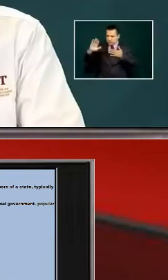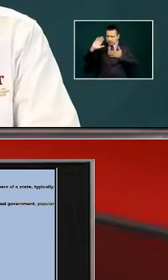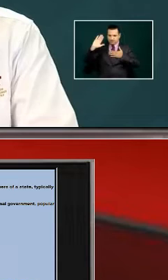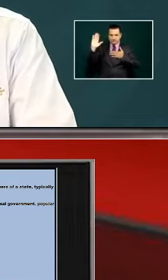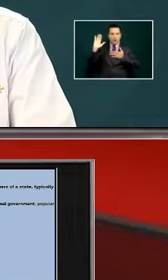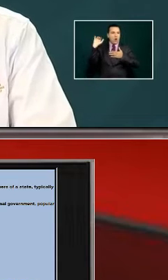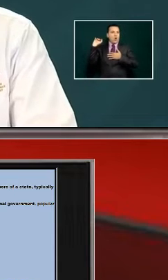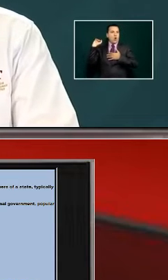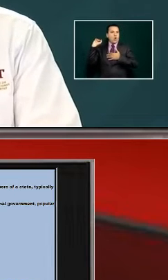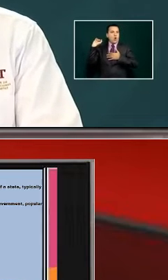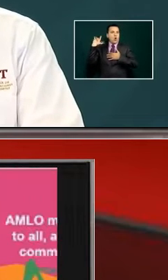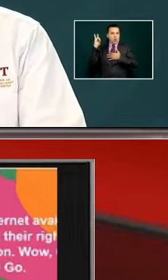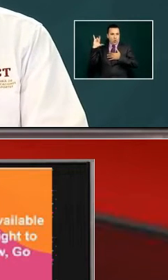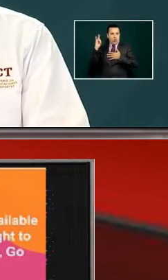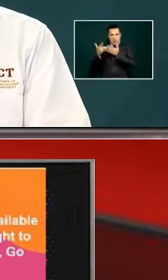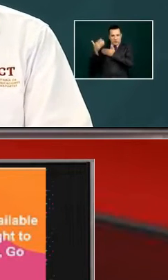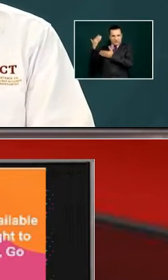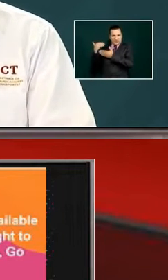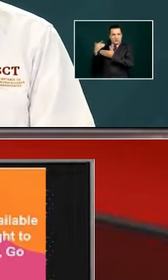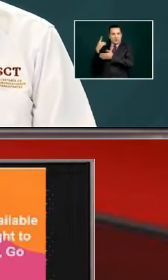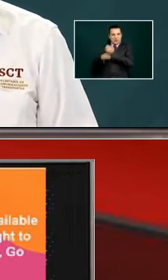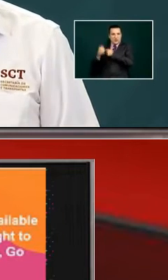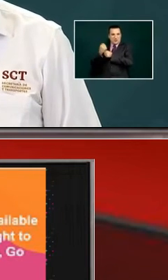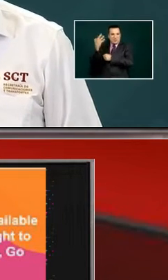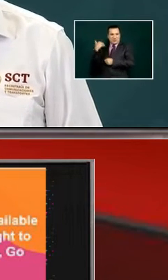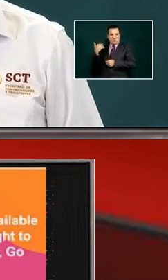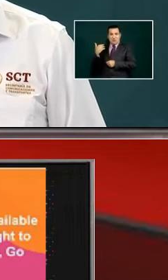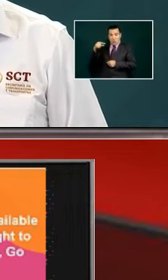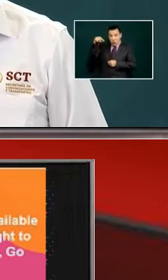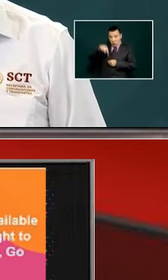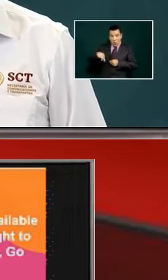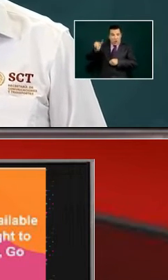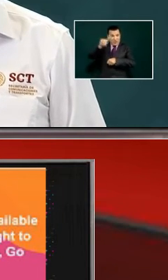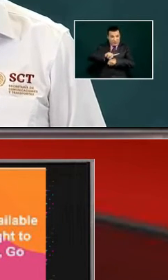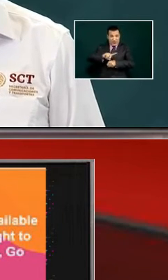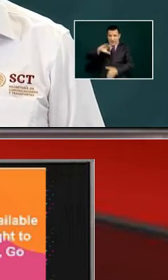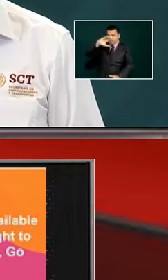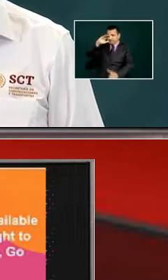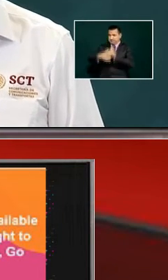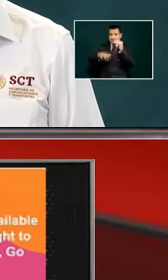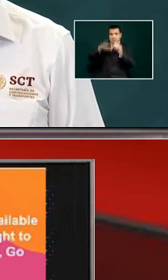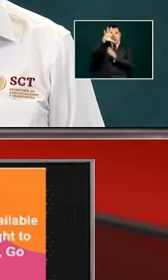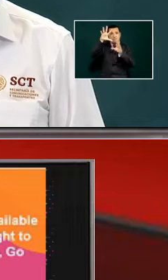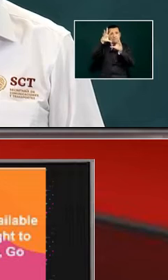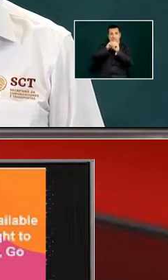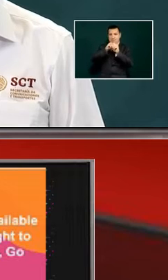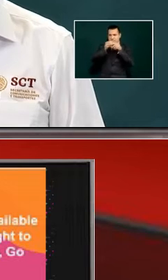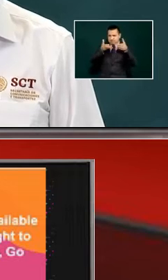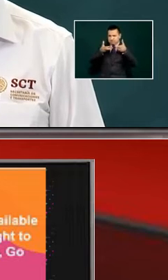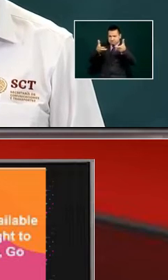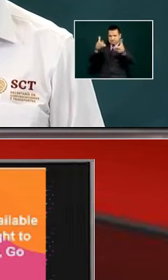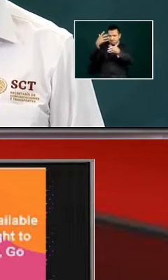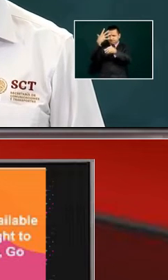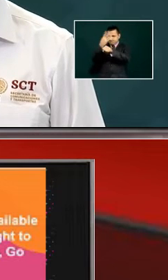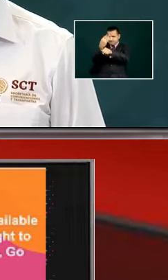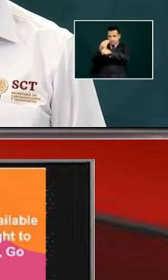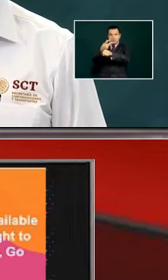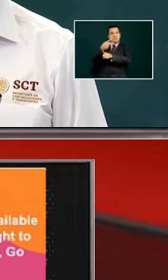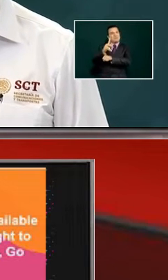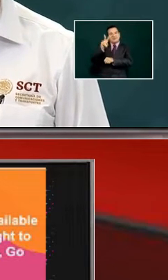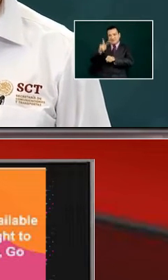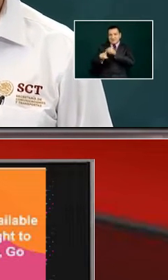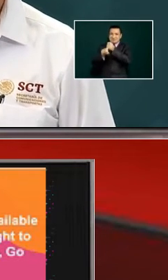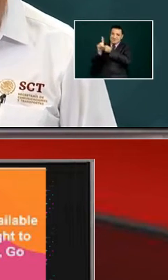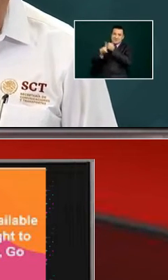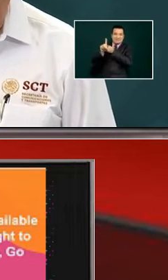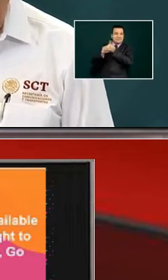to finish by today with the whole road but there was things